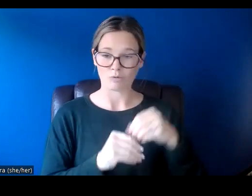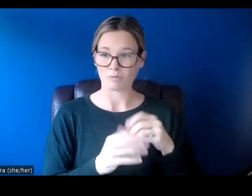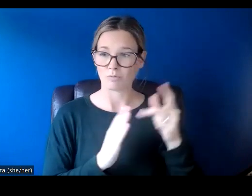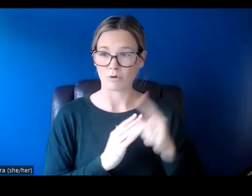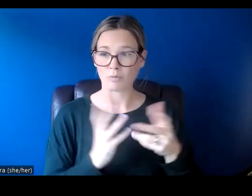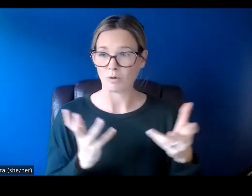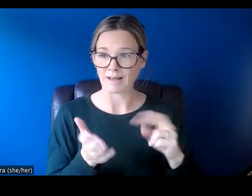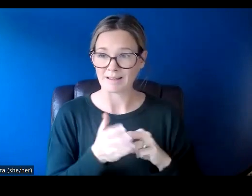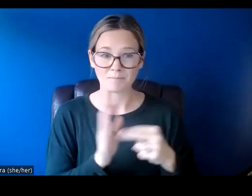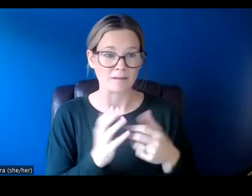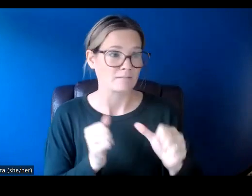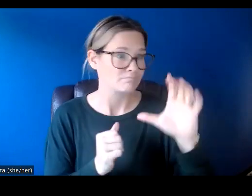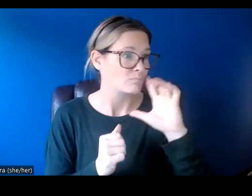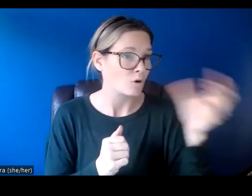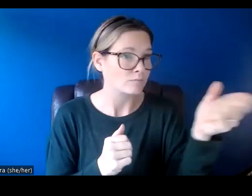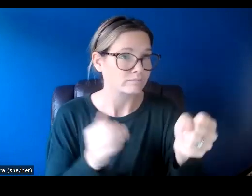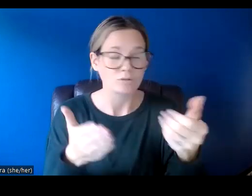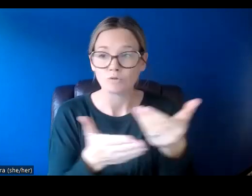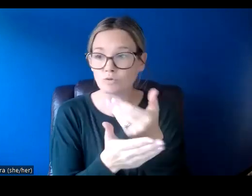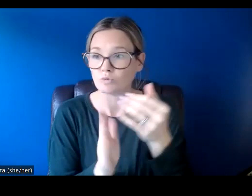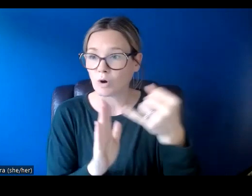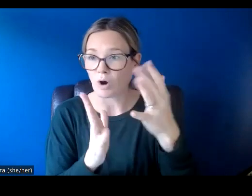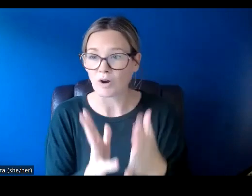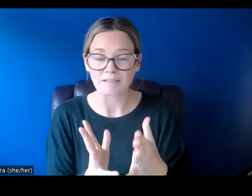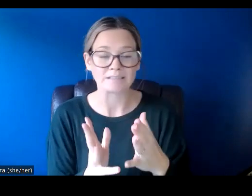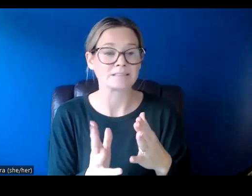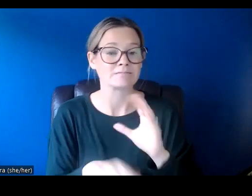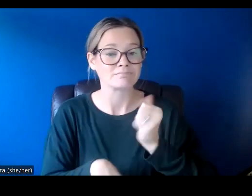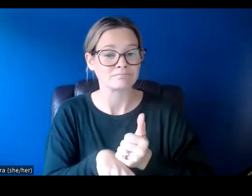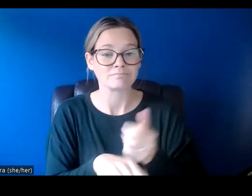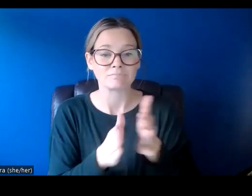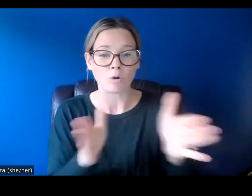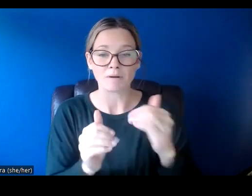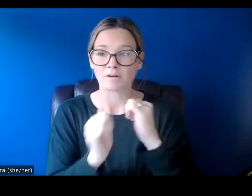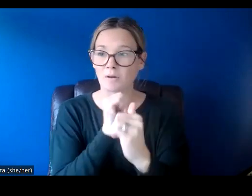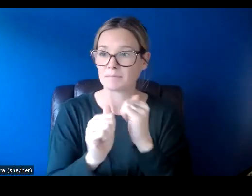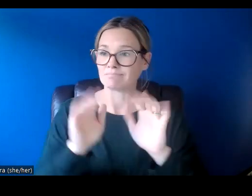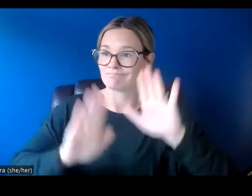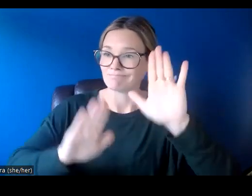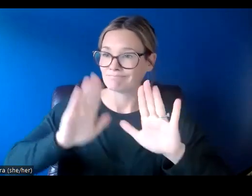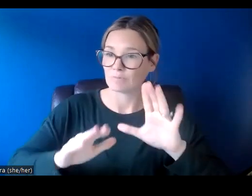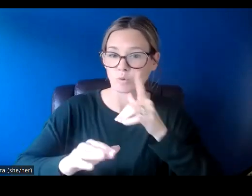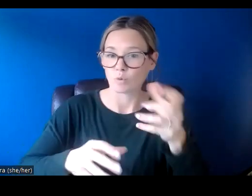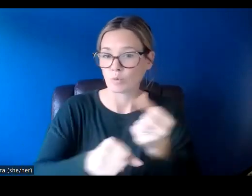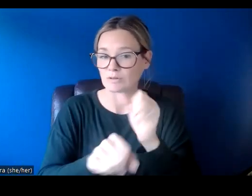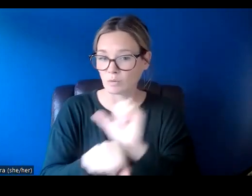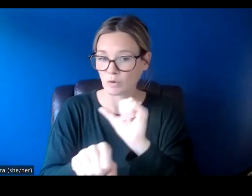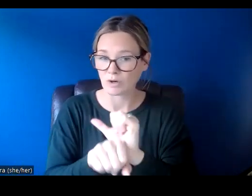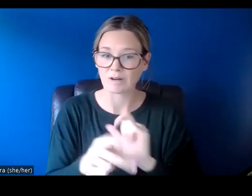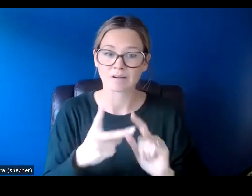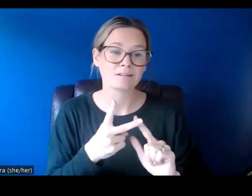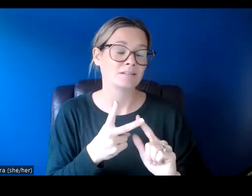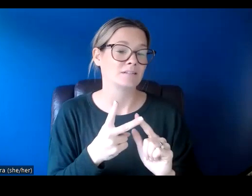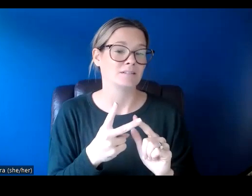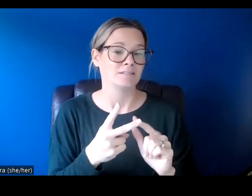commissioning new artworks through open competition, programming such as youth programs, artist development, and